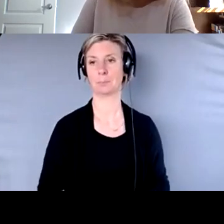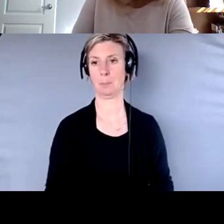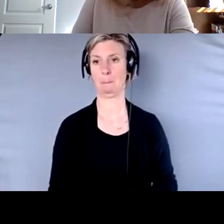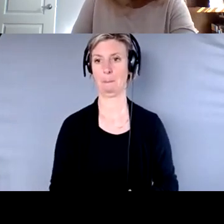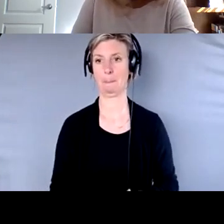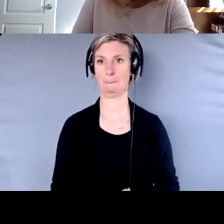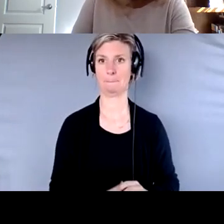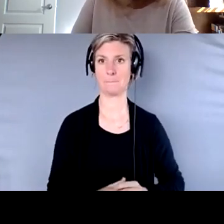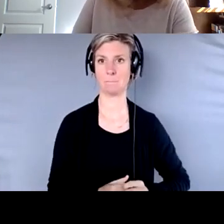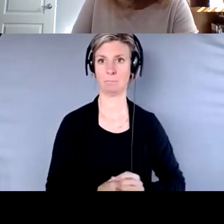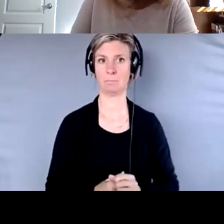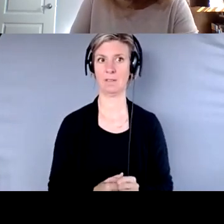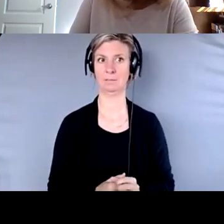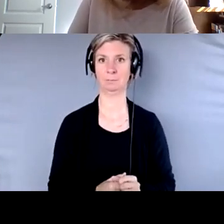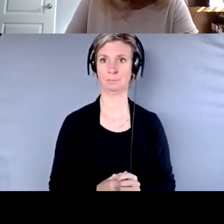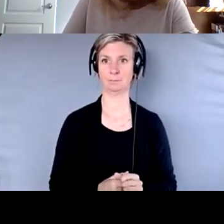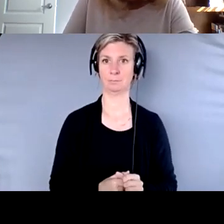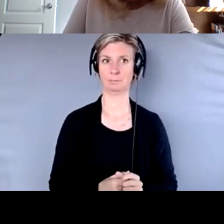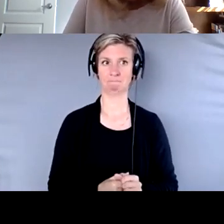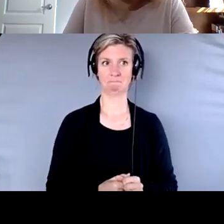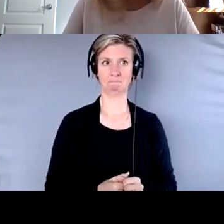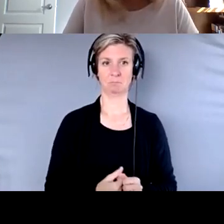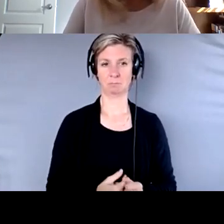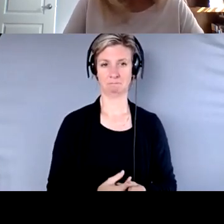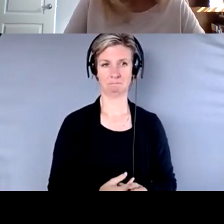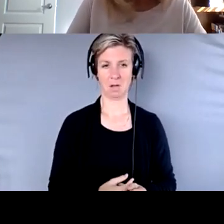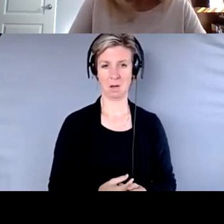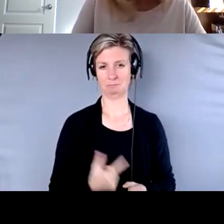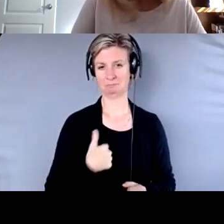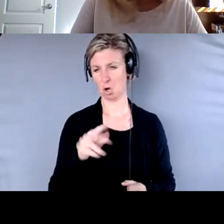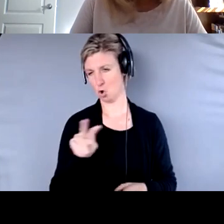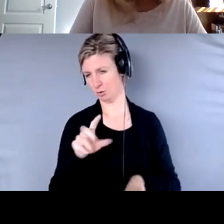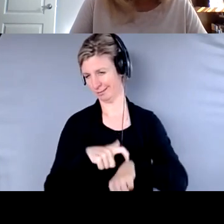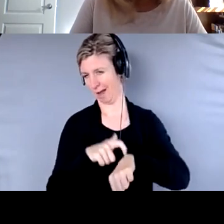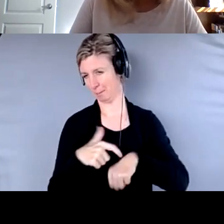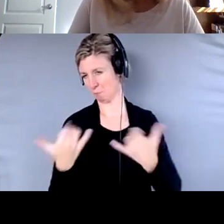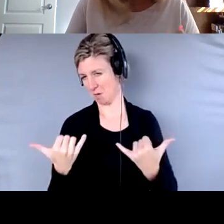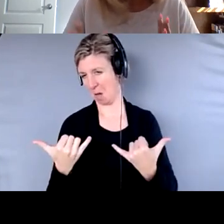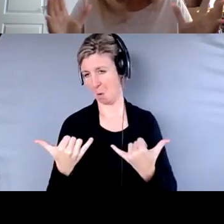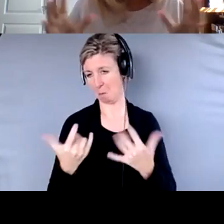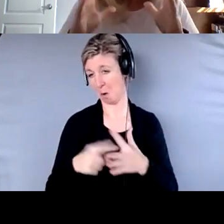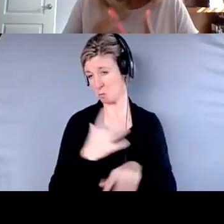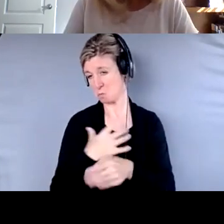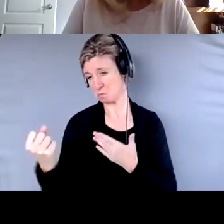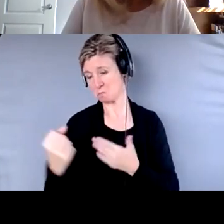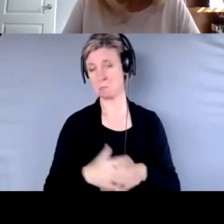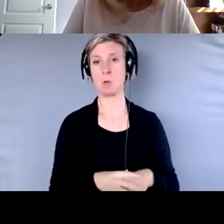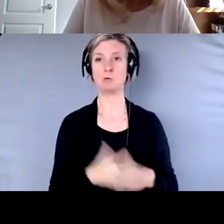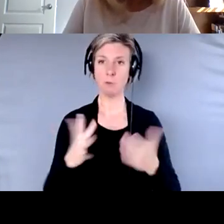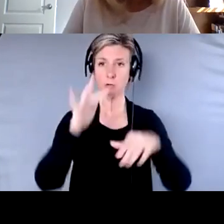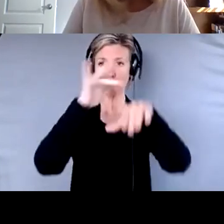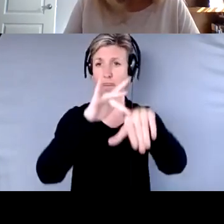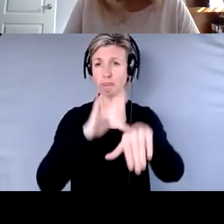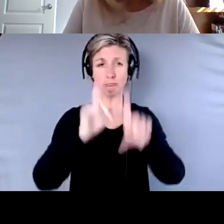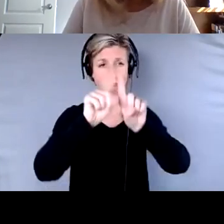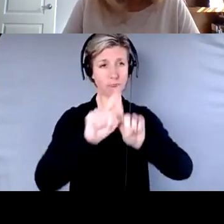I think I'm sort of, I'm just looking just to be mindful of everybody for a time, but, uh, we've covered off quite a bit of the questions that have come through in general from